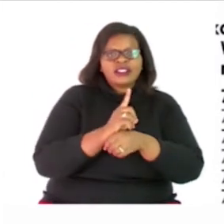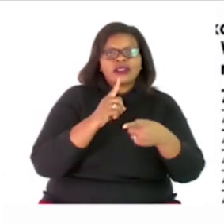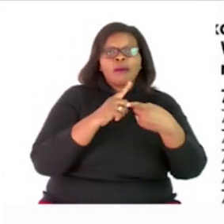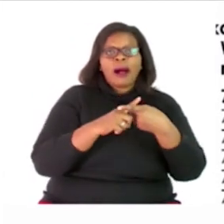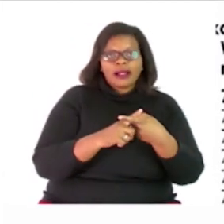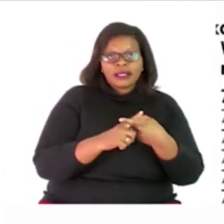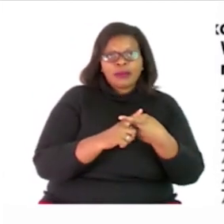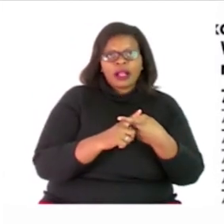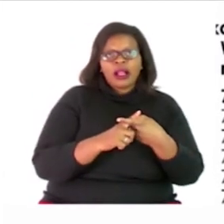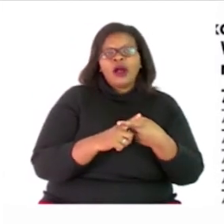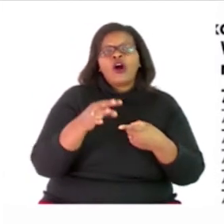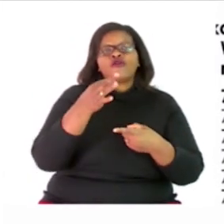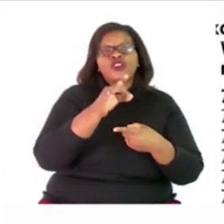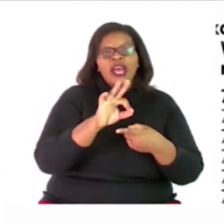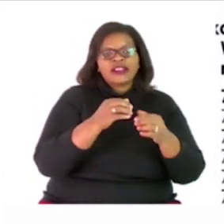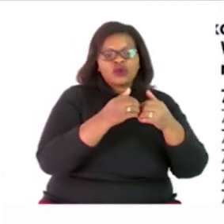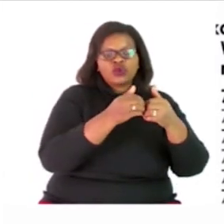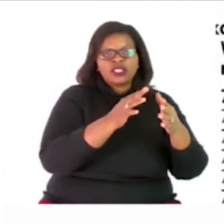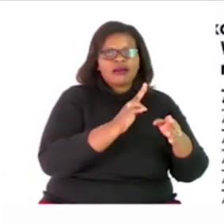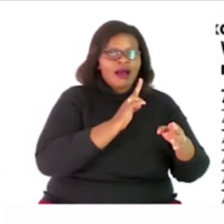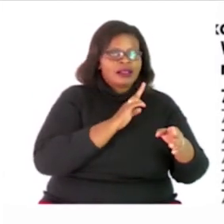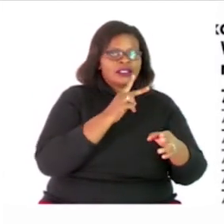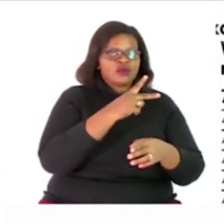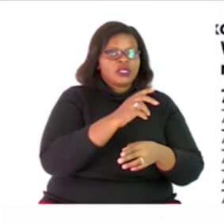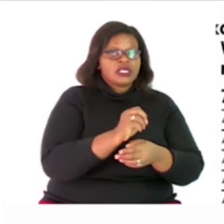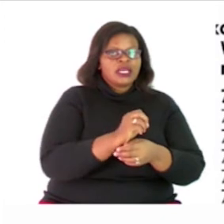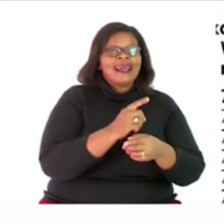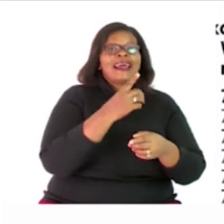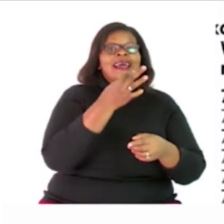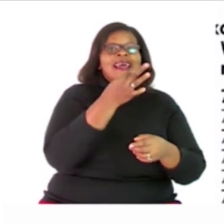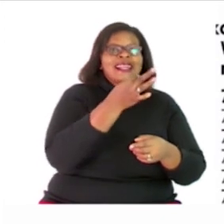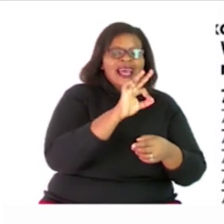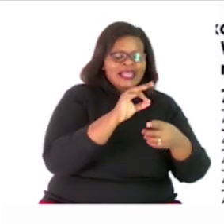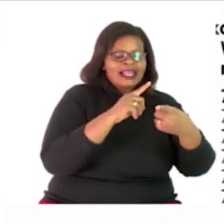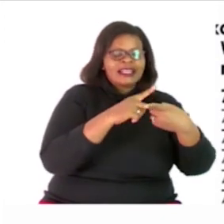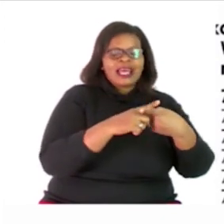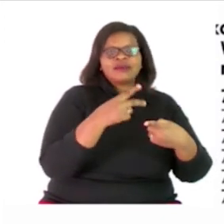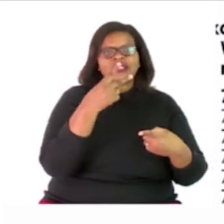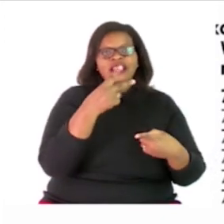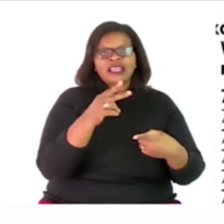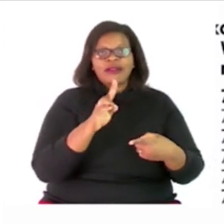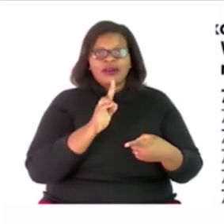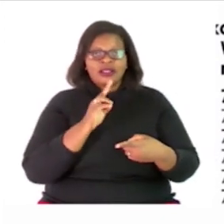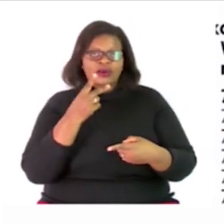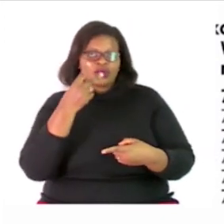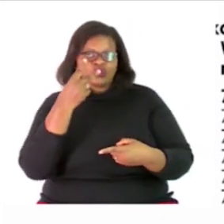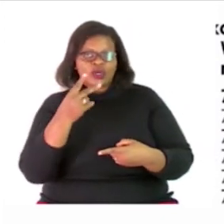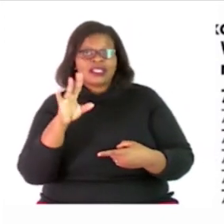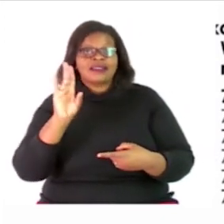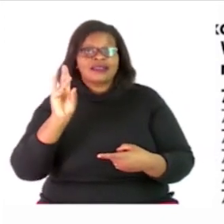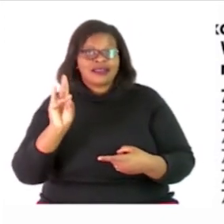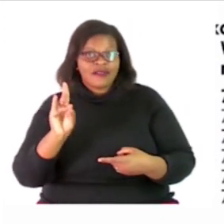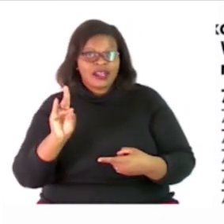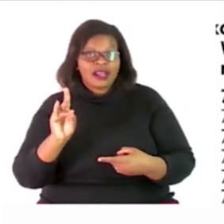from 20 onwards is 9 times 3 which is 27 36